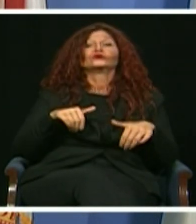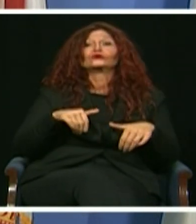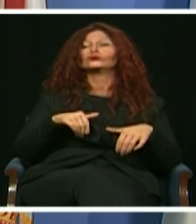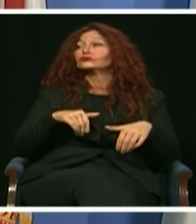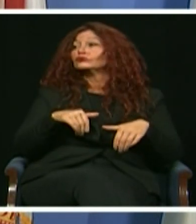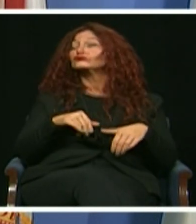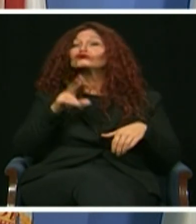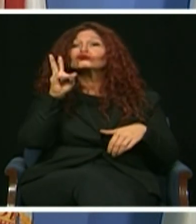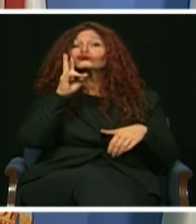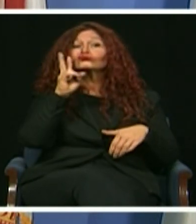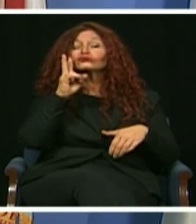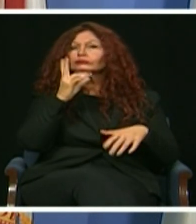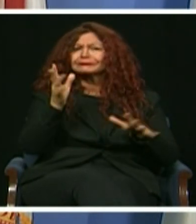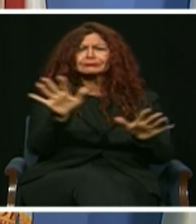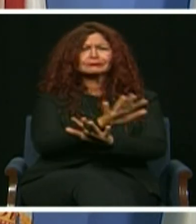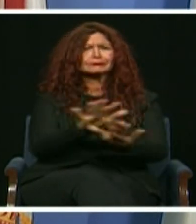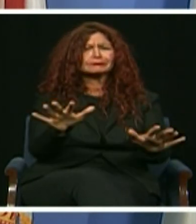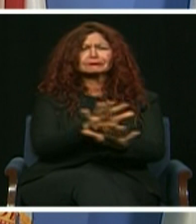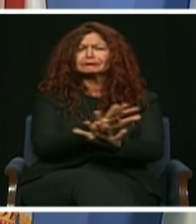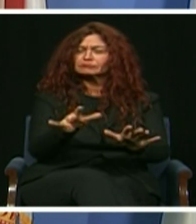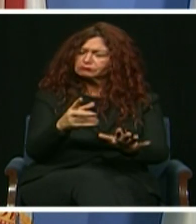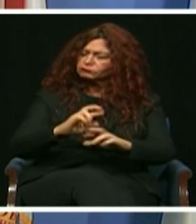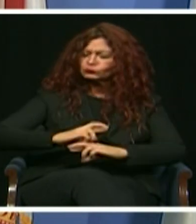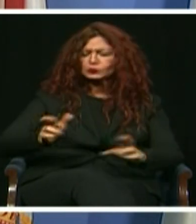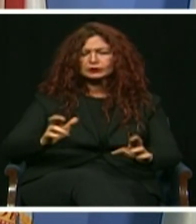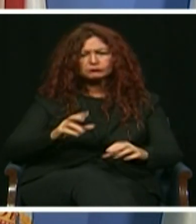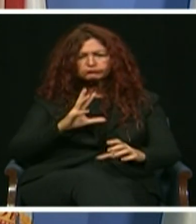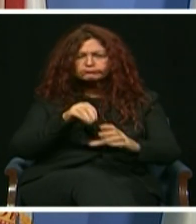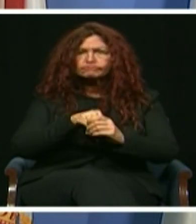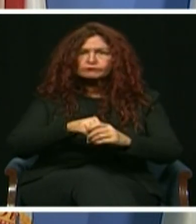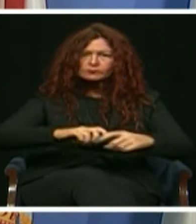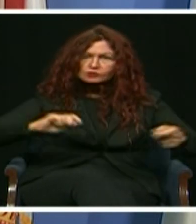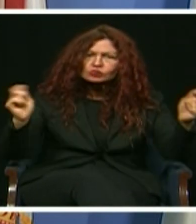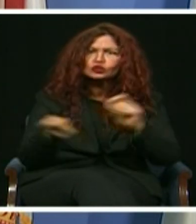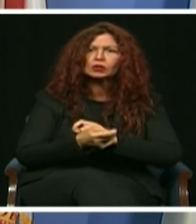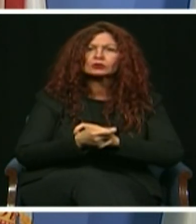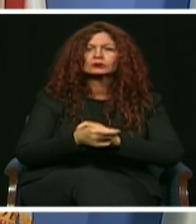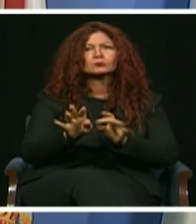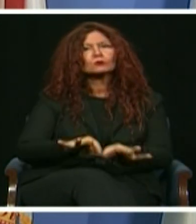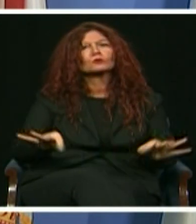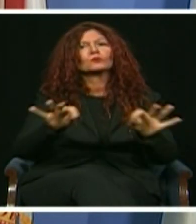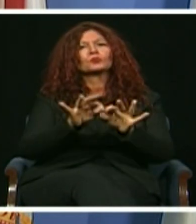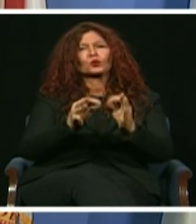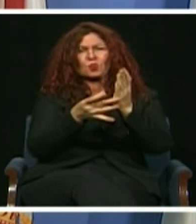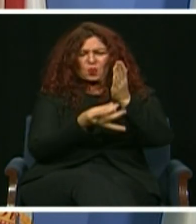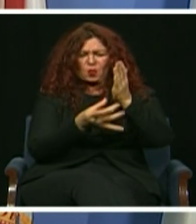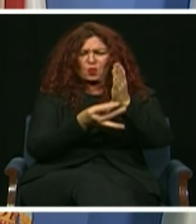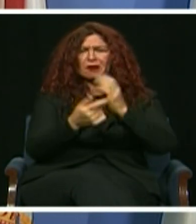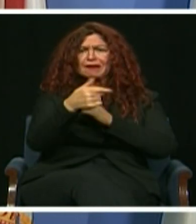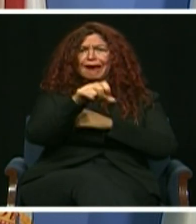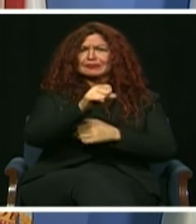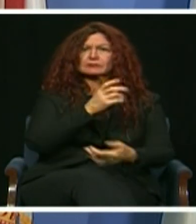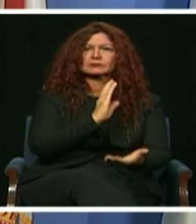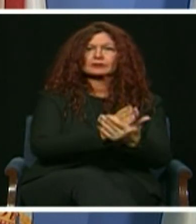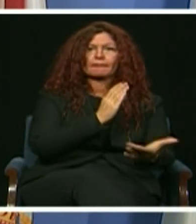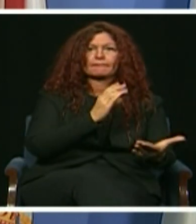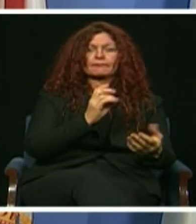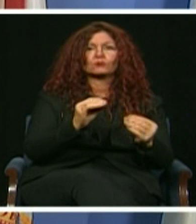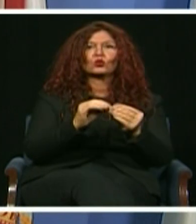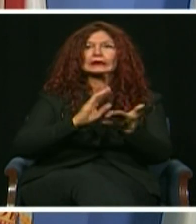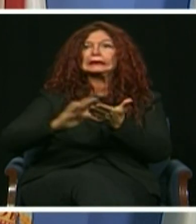energy future. I work to add major climate change goals to the Comprehensive Development Master Plan, like getting